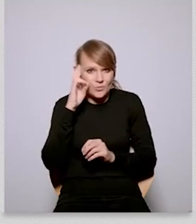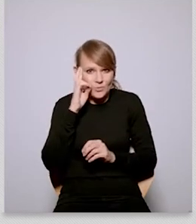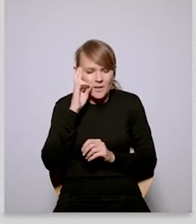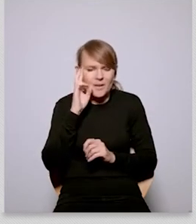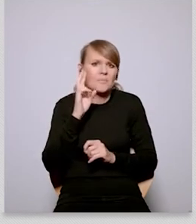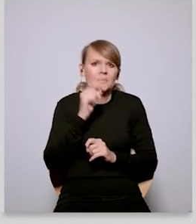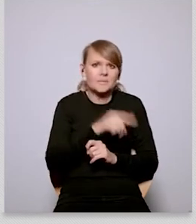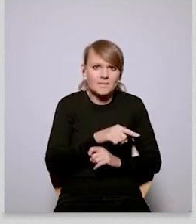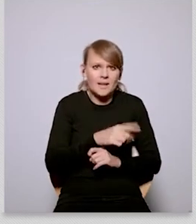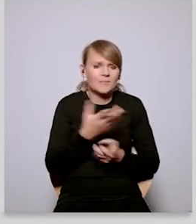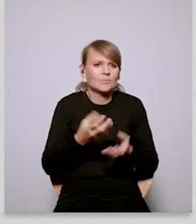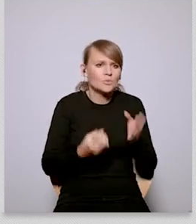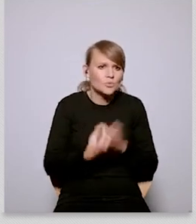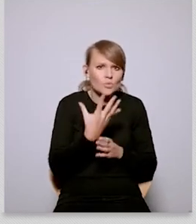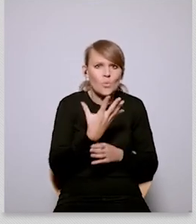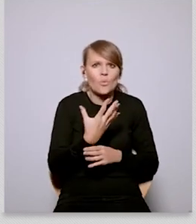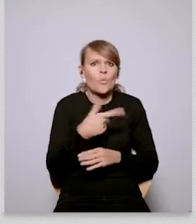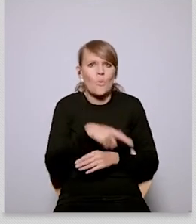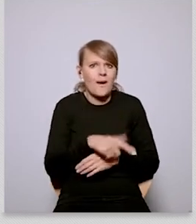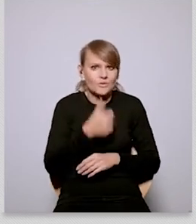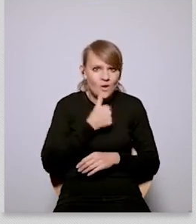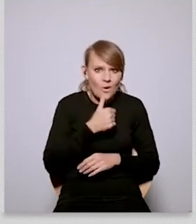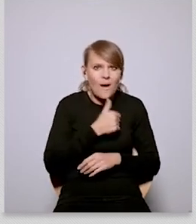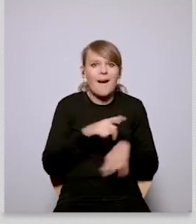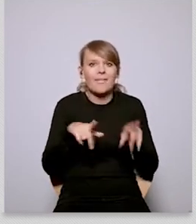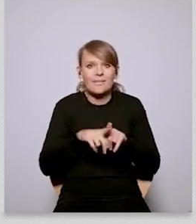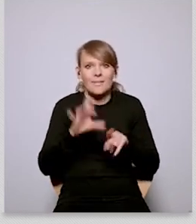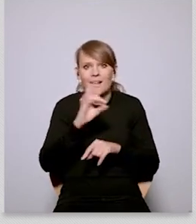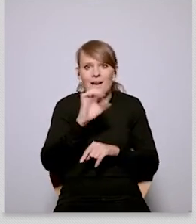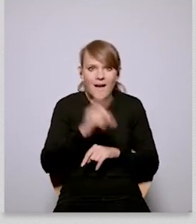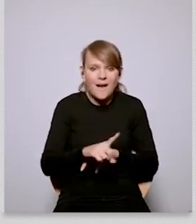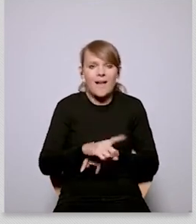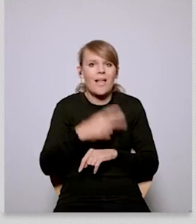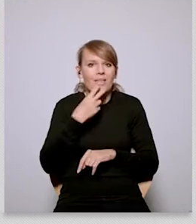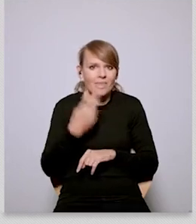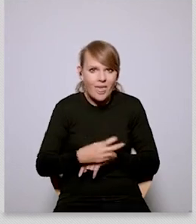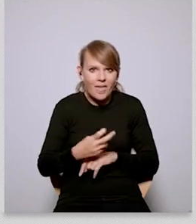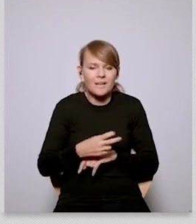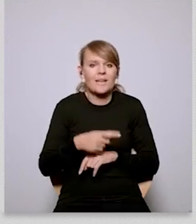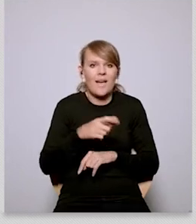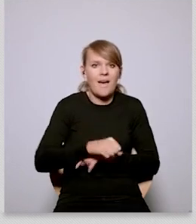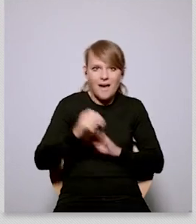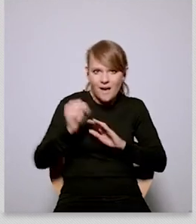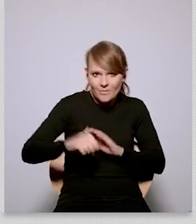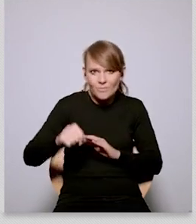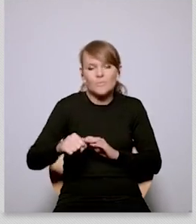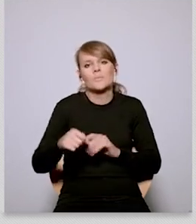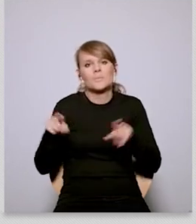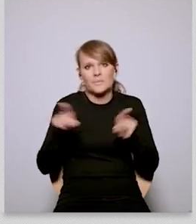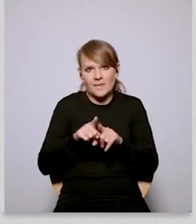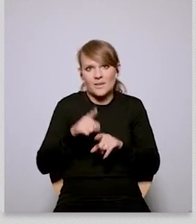sources will be funded and supported by the european union apart from green sources nuclear power